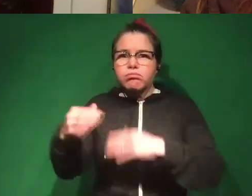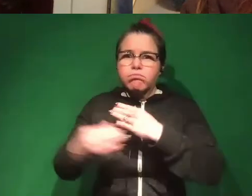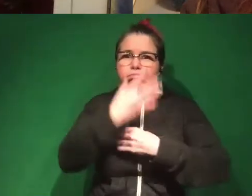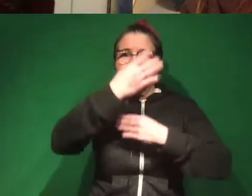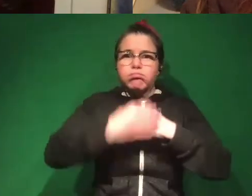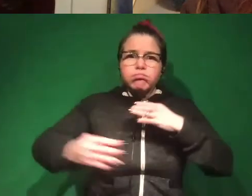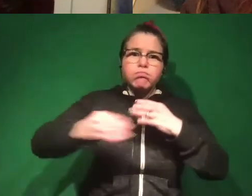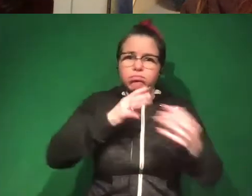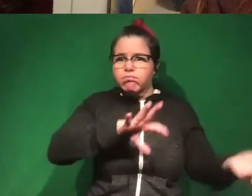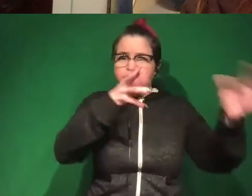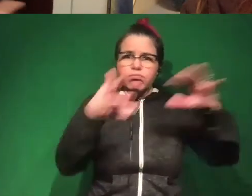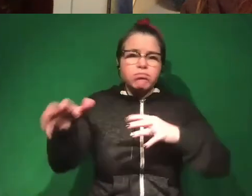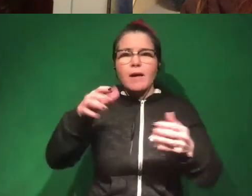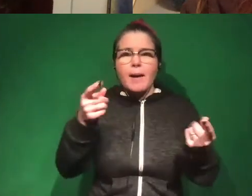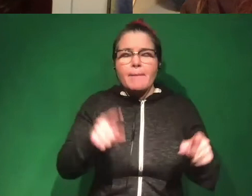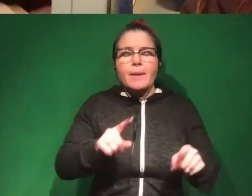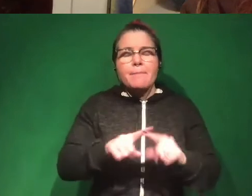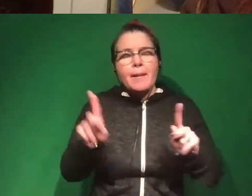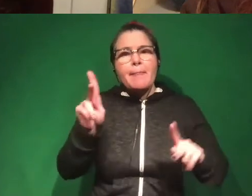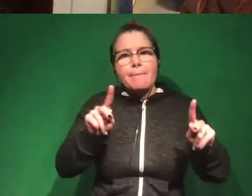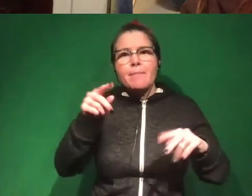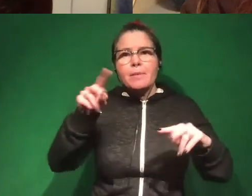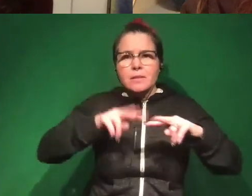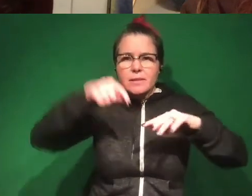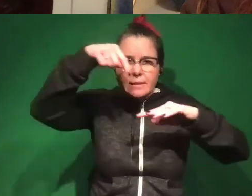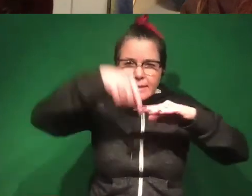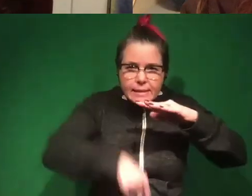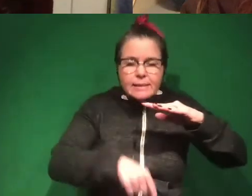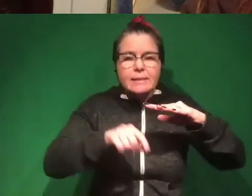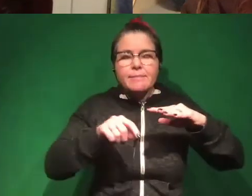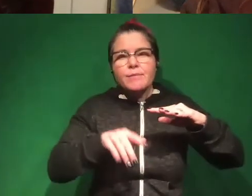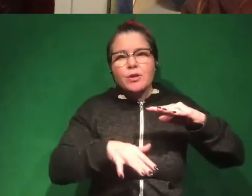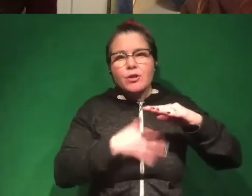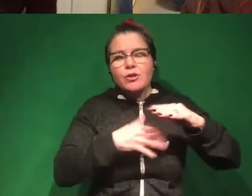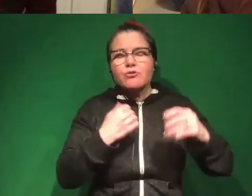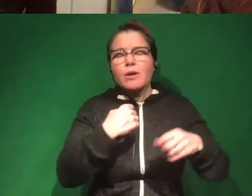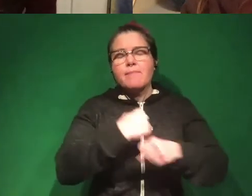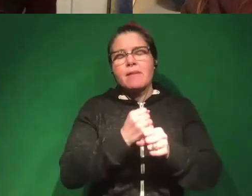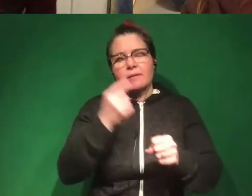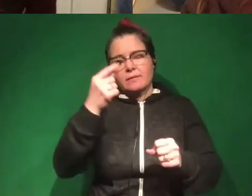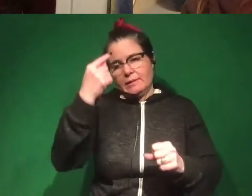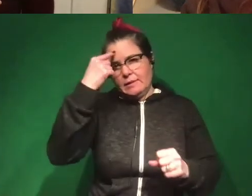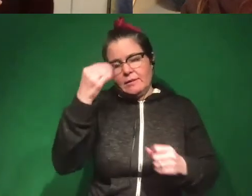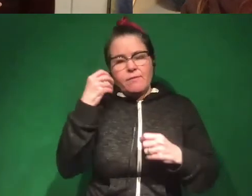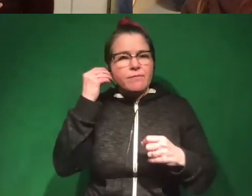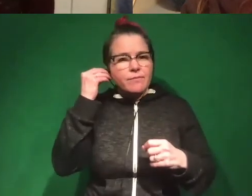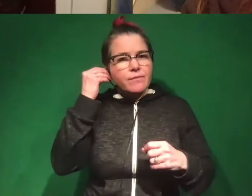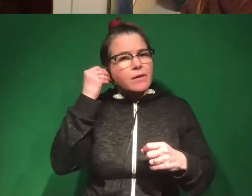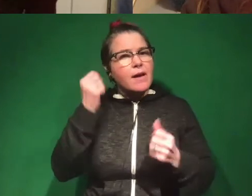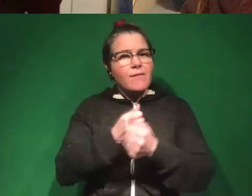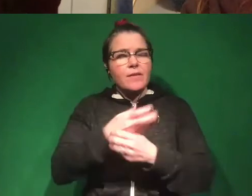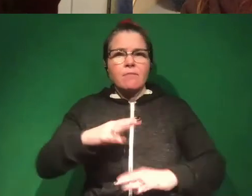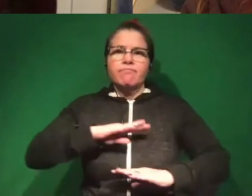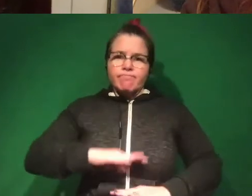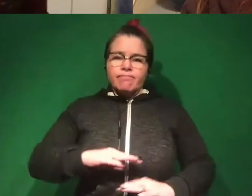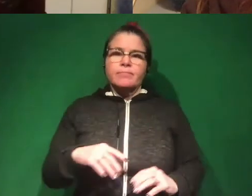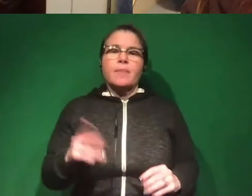there's all these horrible things, but there are people looking at the deeper sea currents and really trying to make sense of all of this. Um, and to me, that's a huge relief. So that's